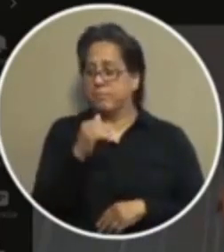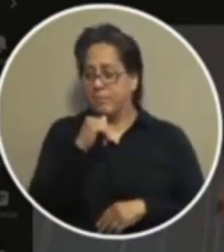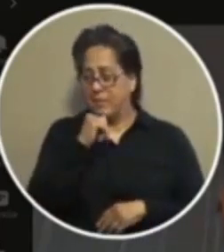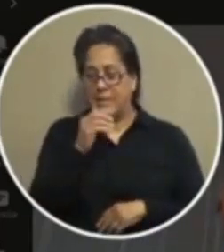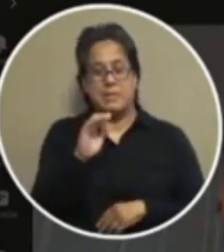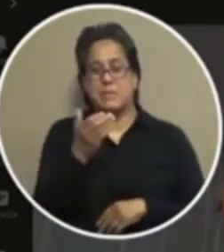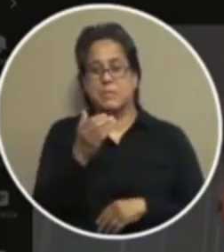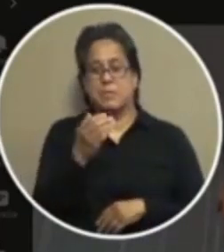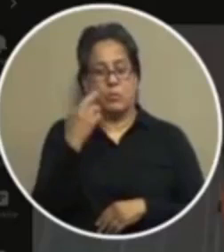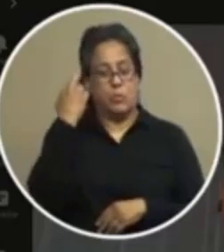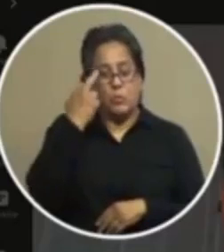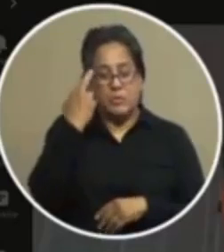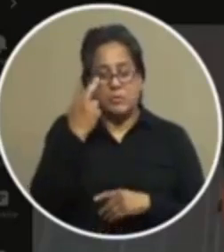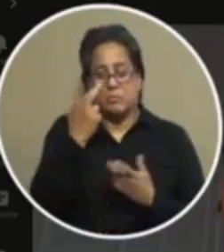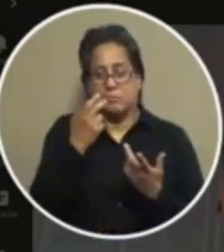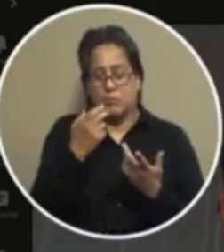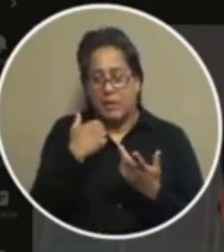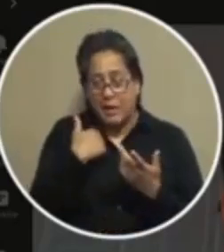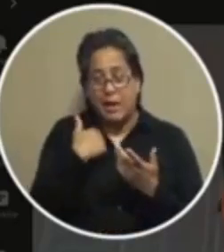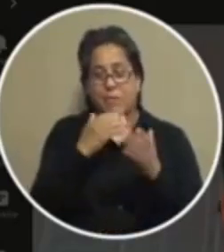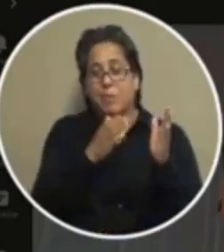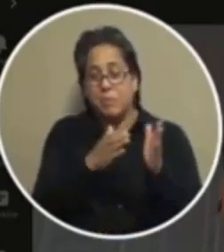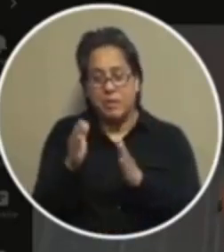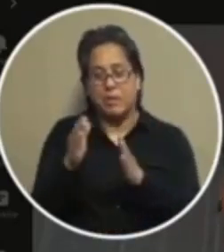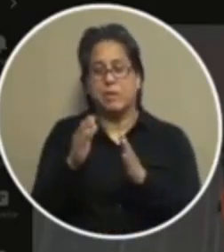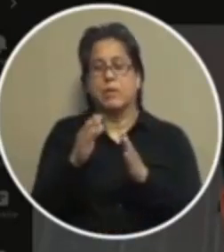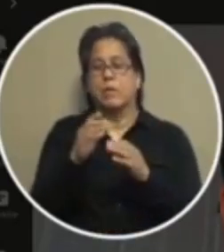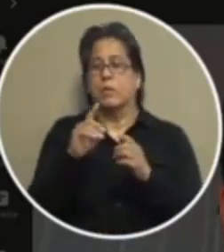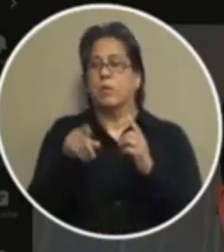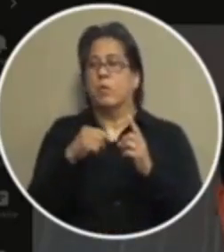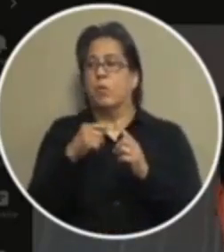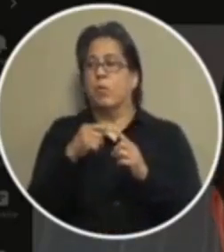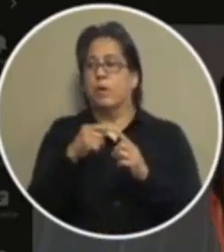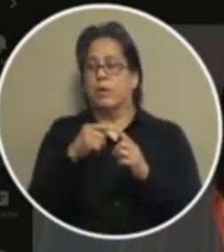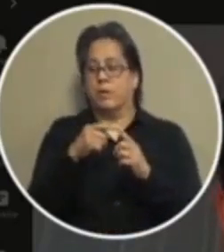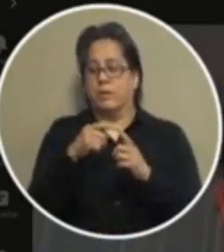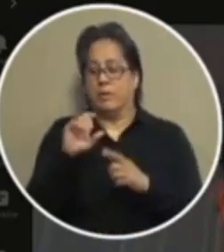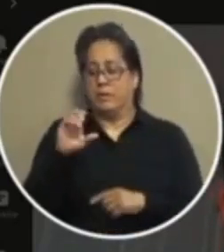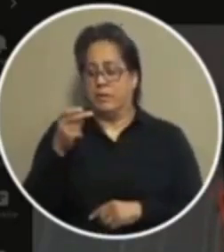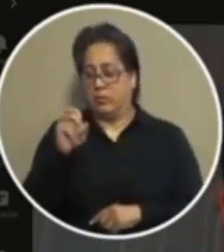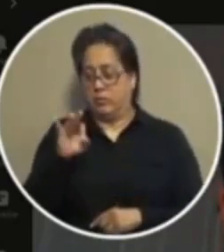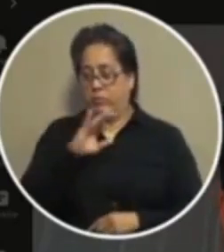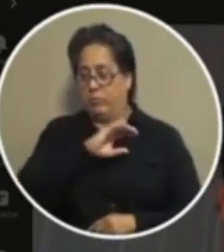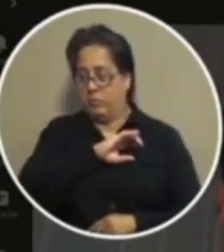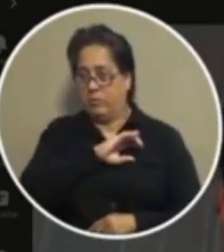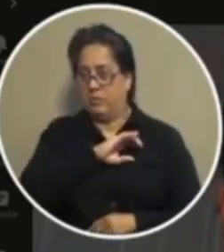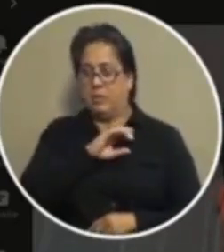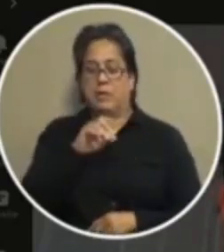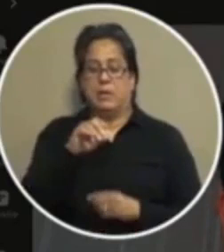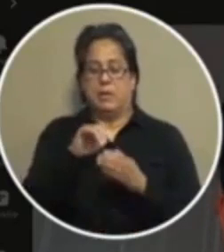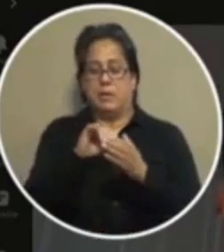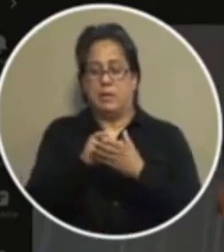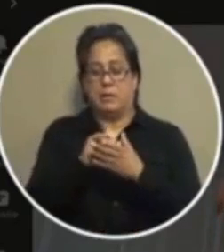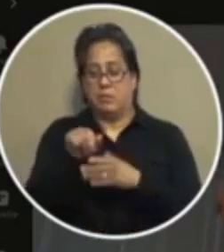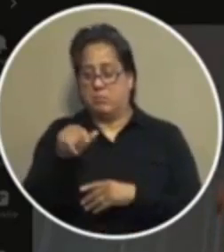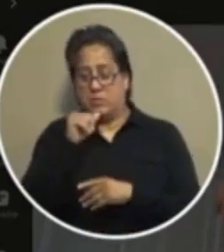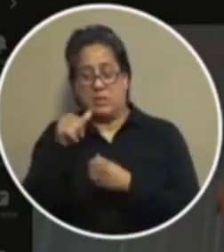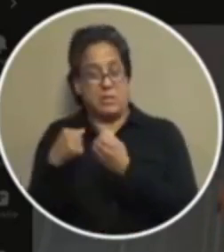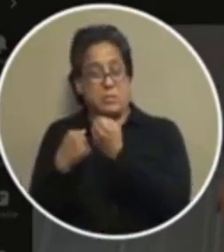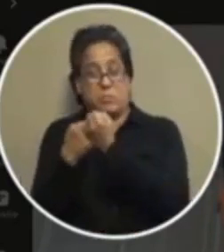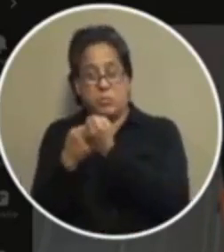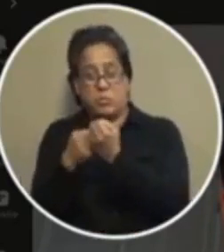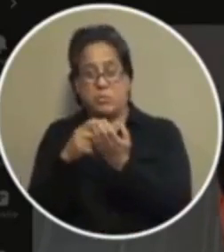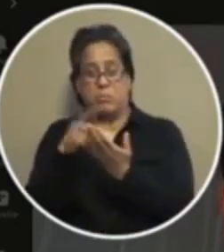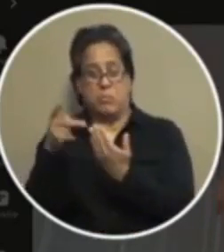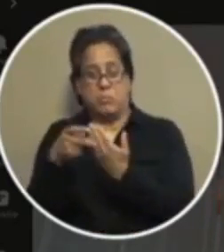doesn't seem to be a reason to come up with a plan when you are told by the chief of police that they are not in support of